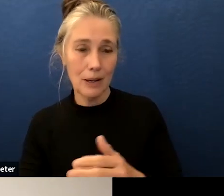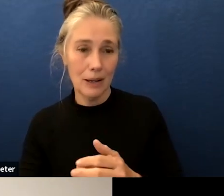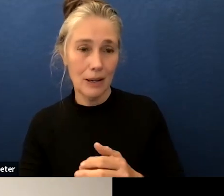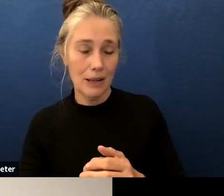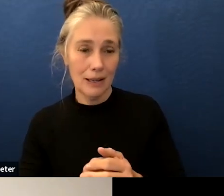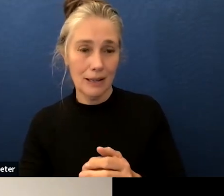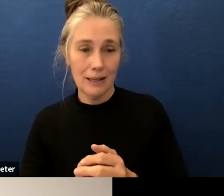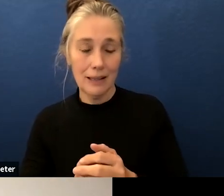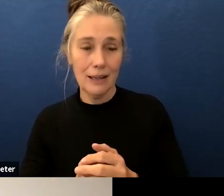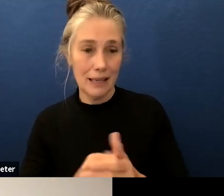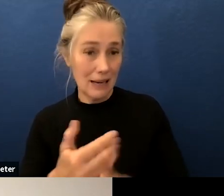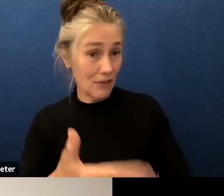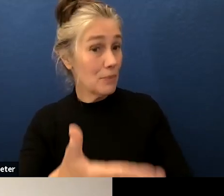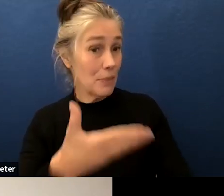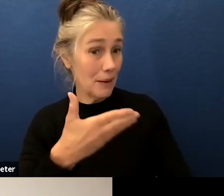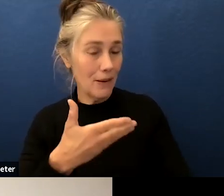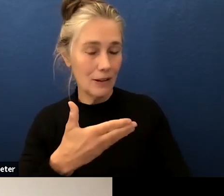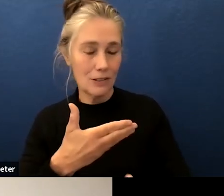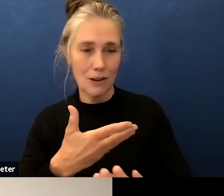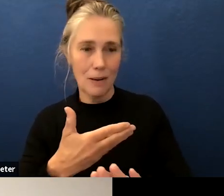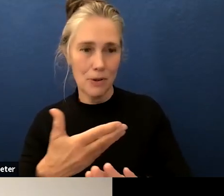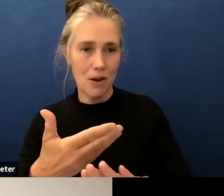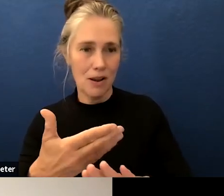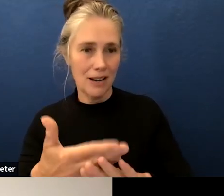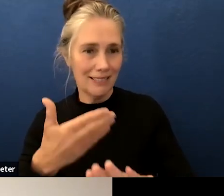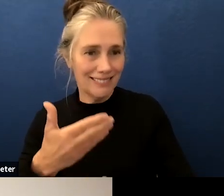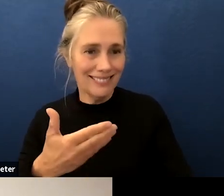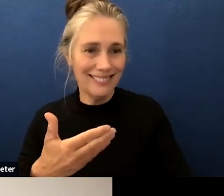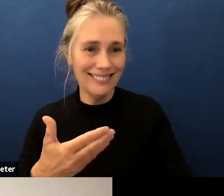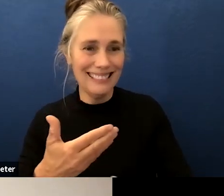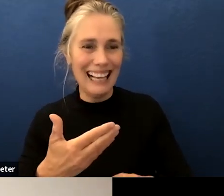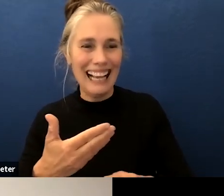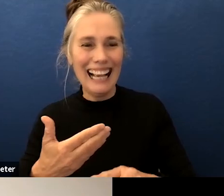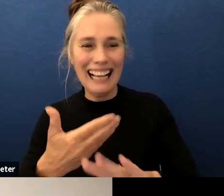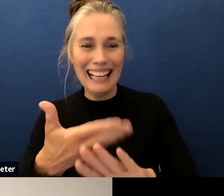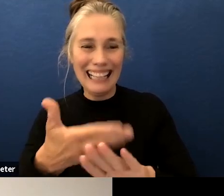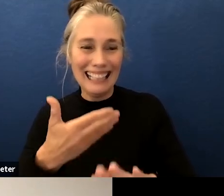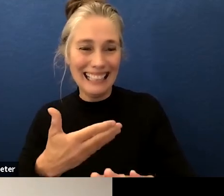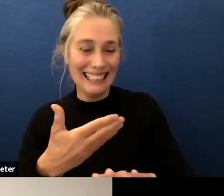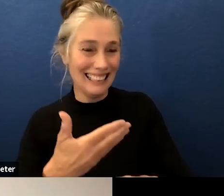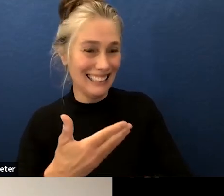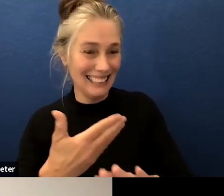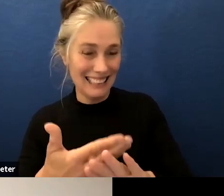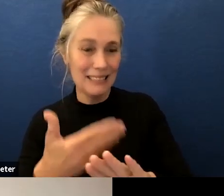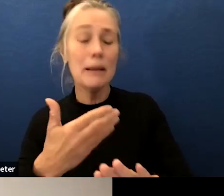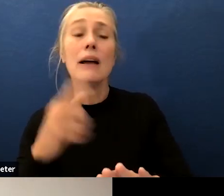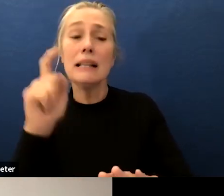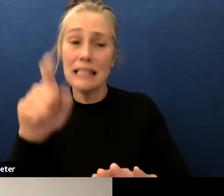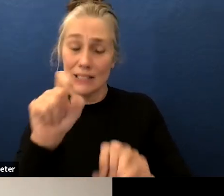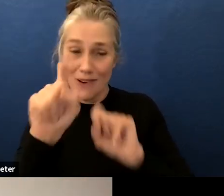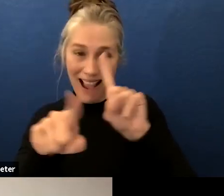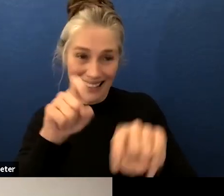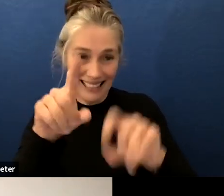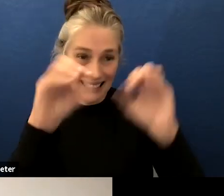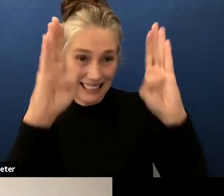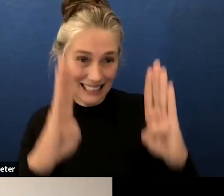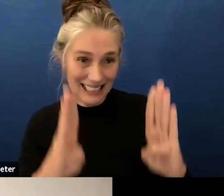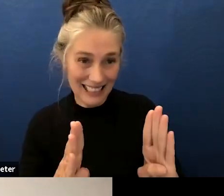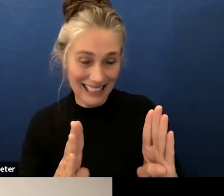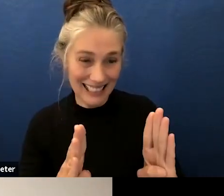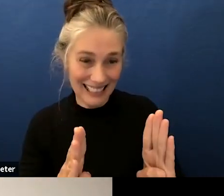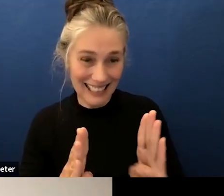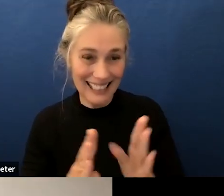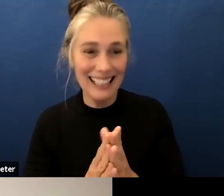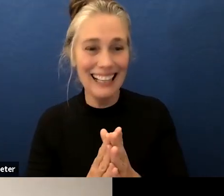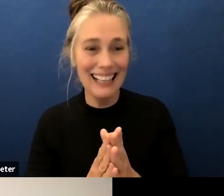would say even before learning how to be students again we have to ask the teachers to look and